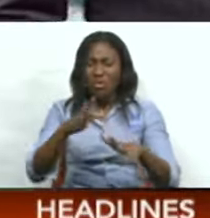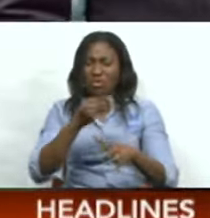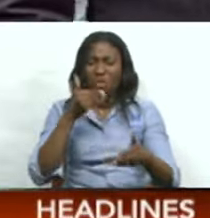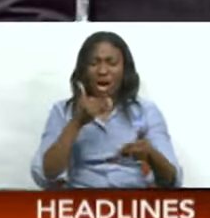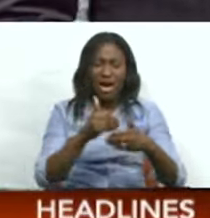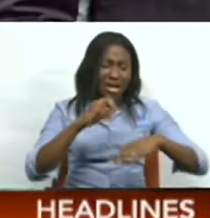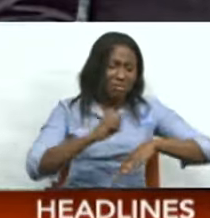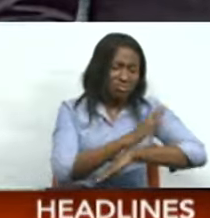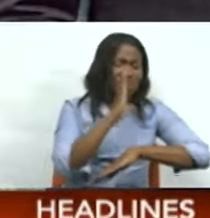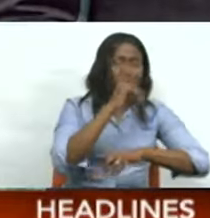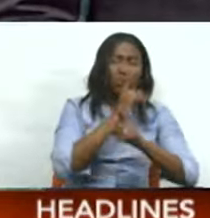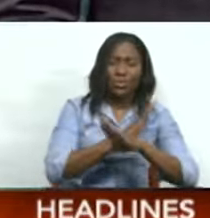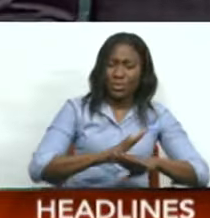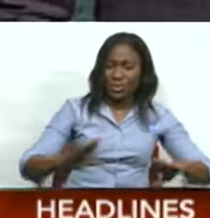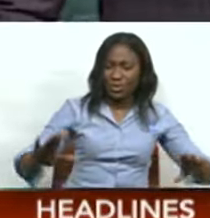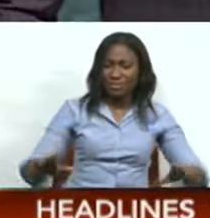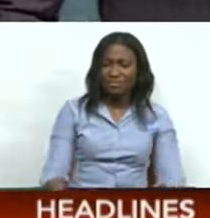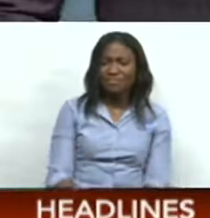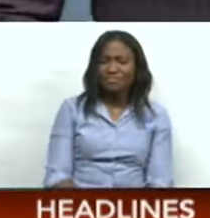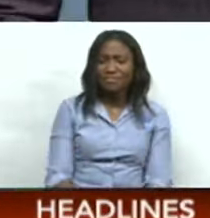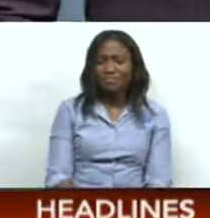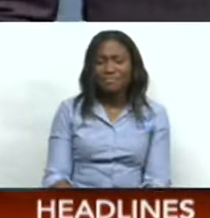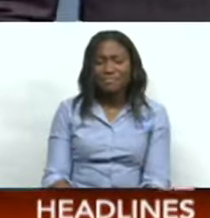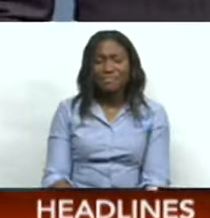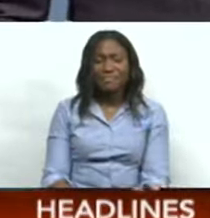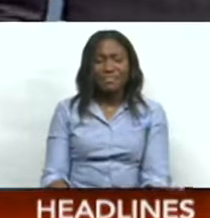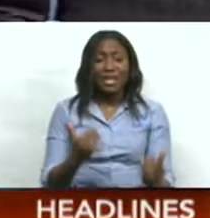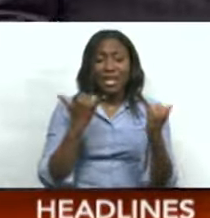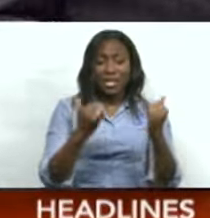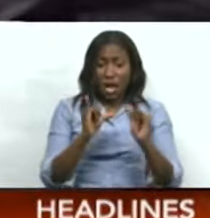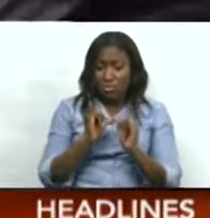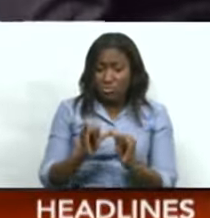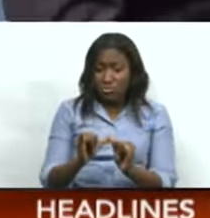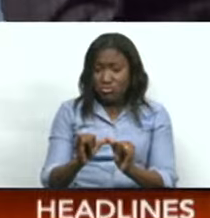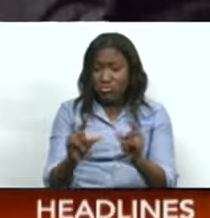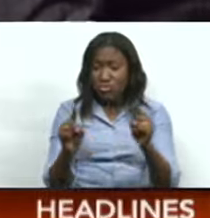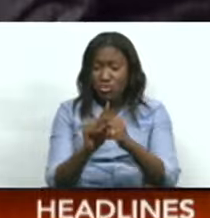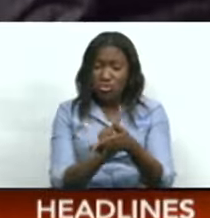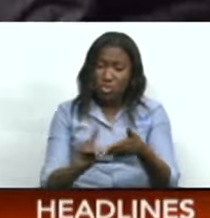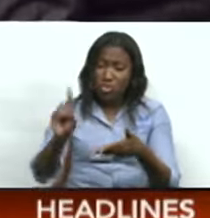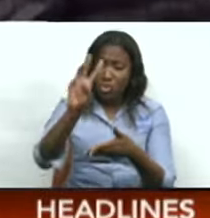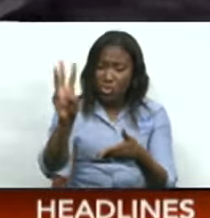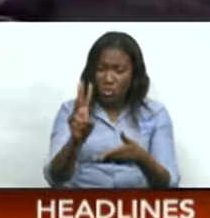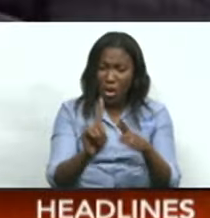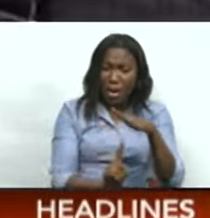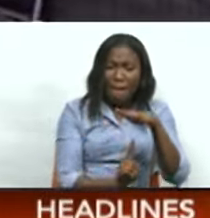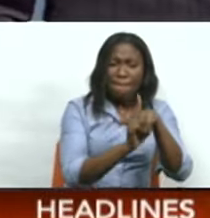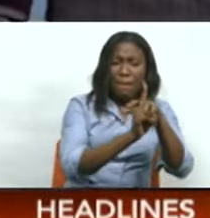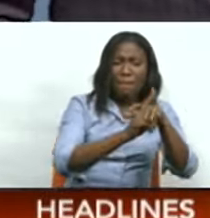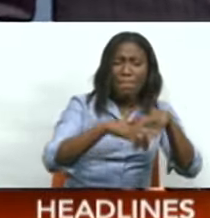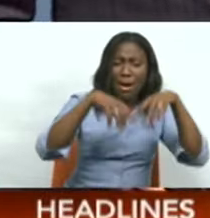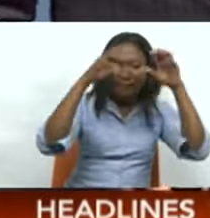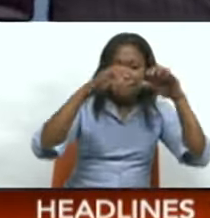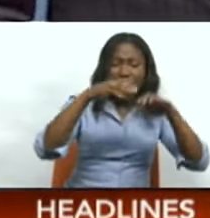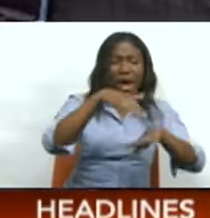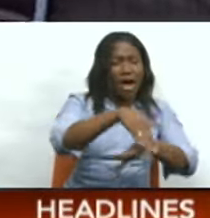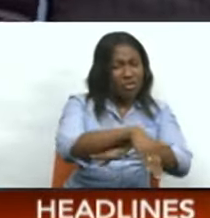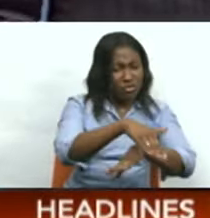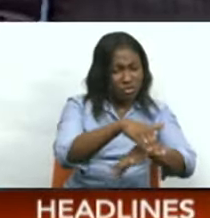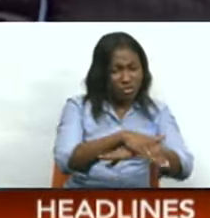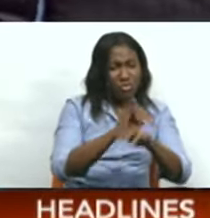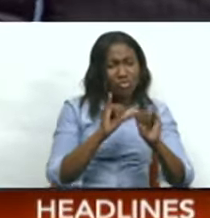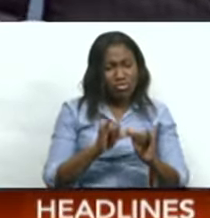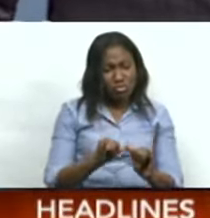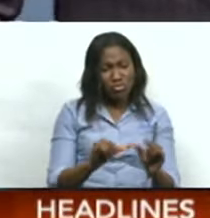less than 1 meter in sheltered areas. Looking at the forecast for the next several days, well, pop-up isolated afternoon showers sticking with